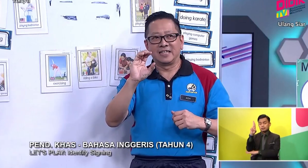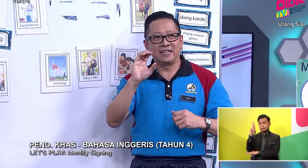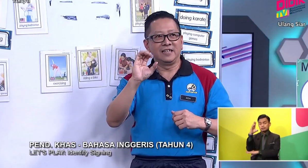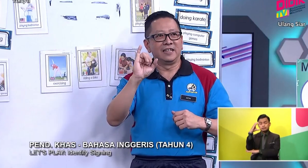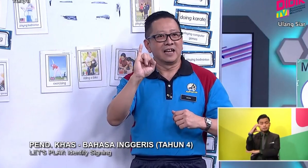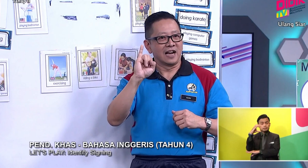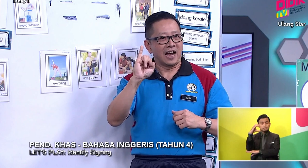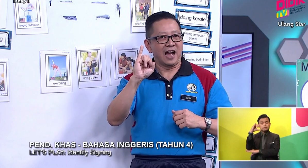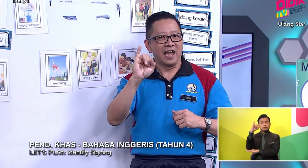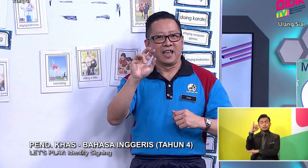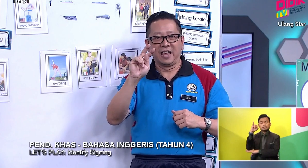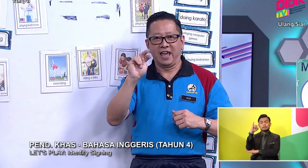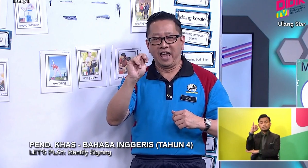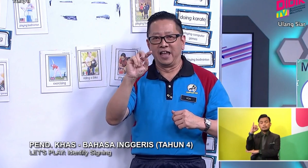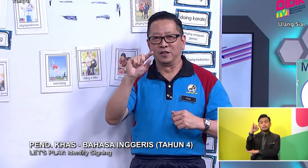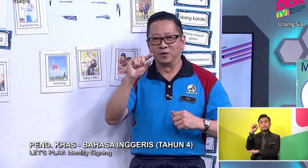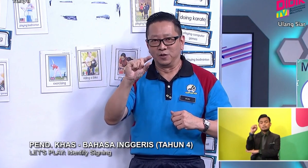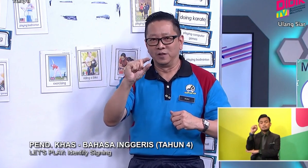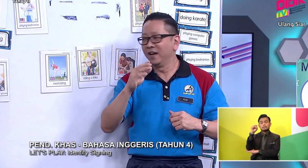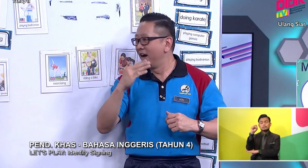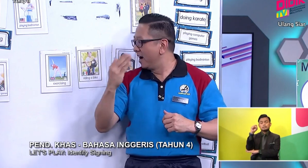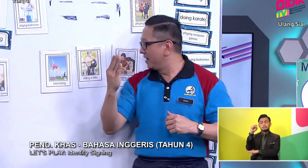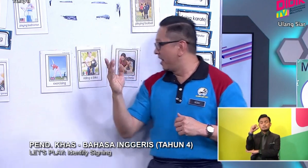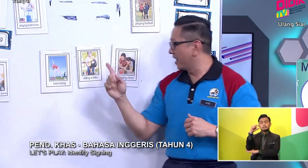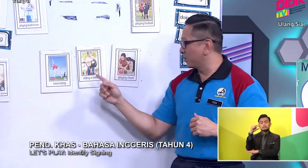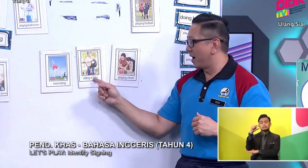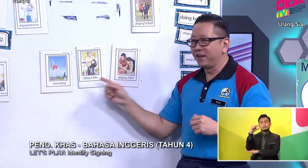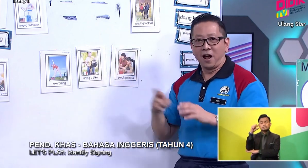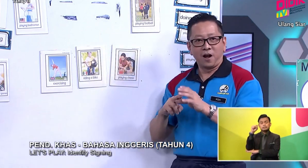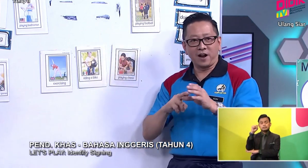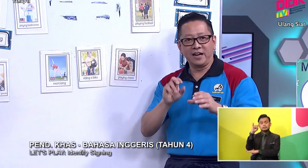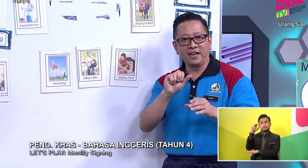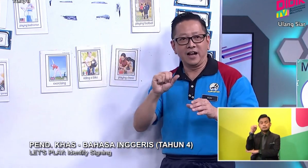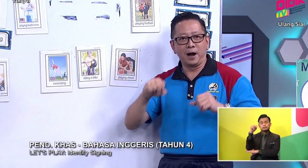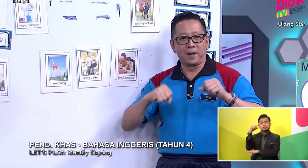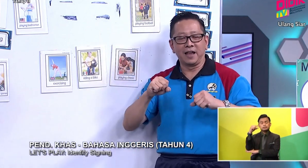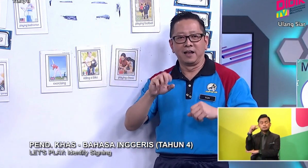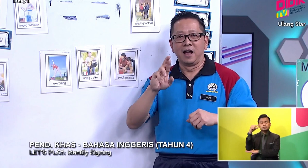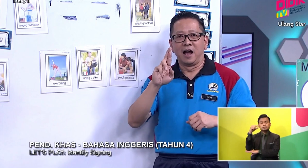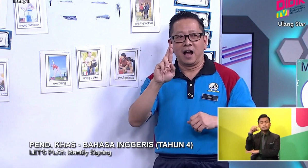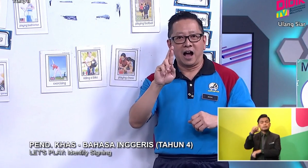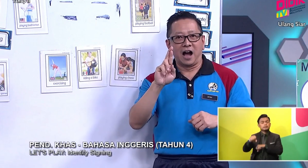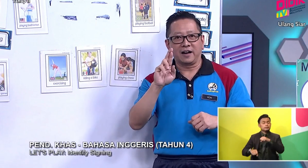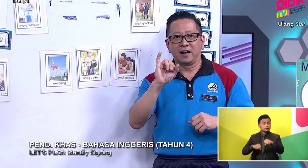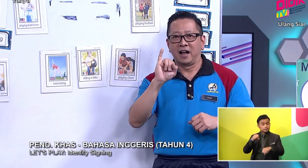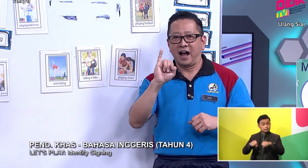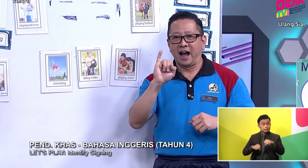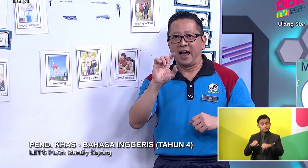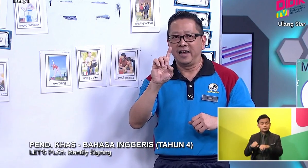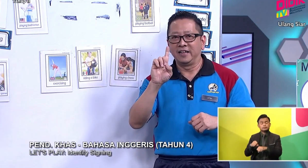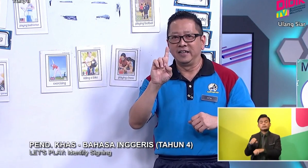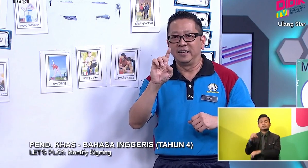C I N G The next one Riding A Bike. R